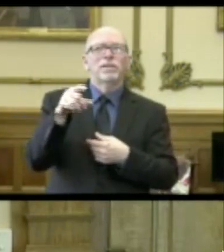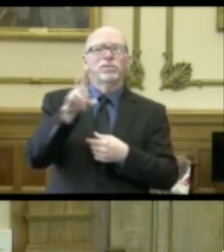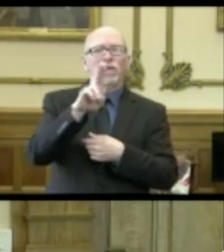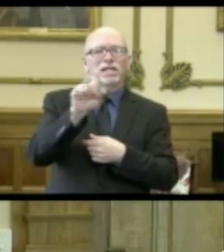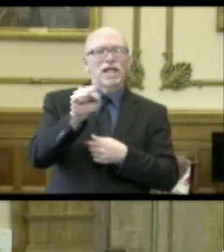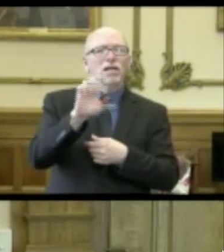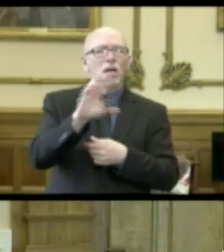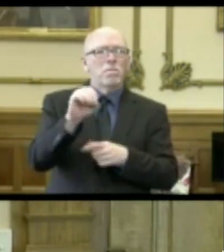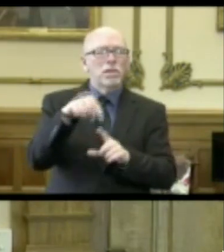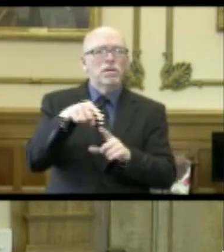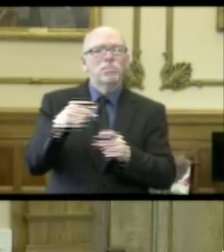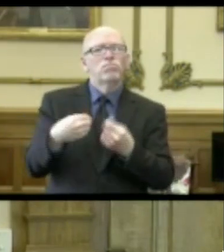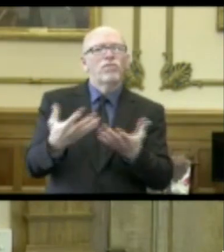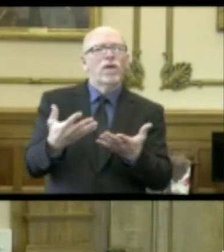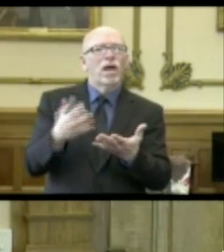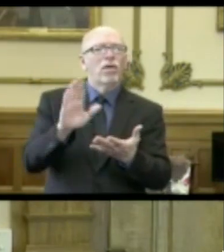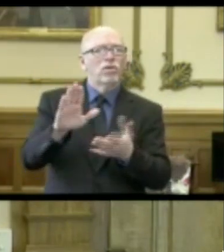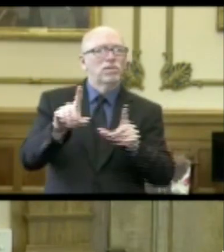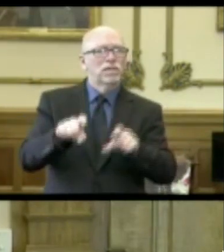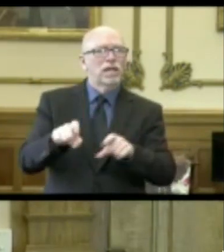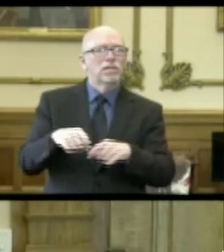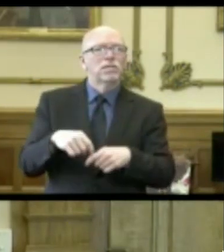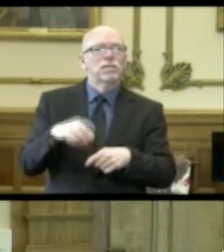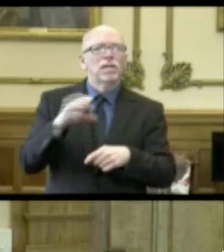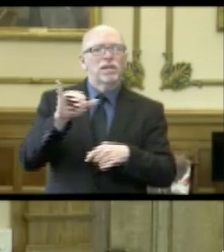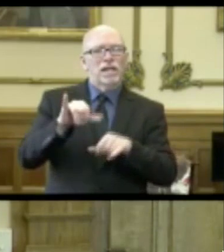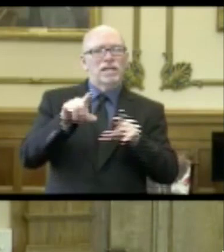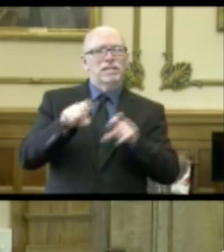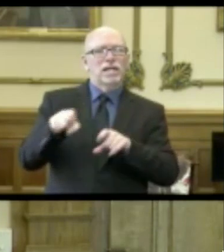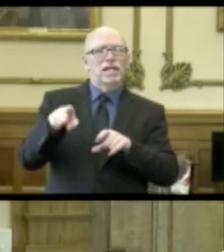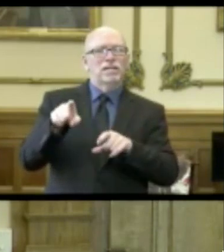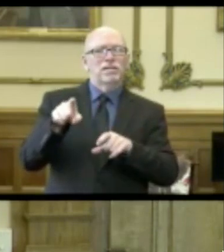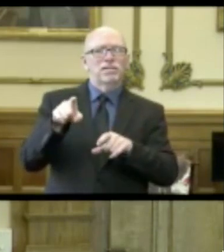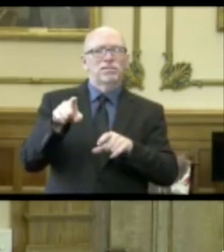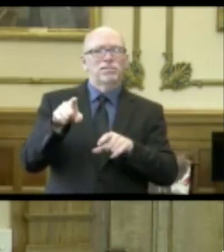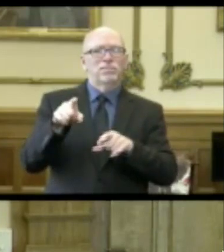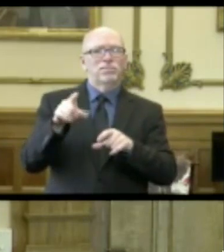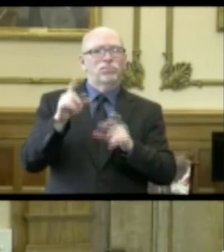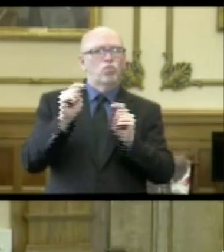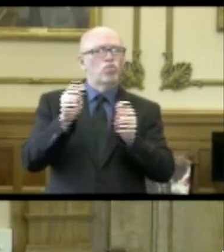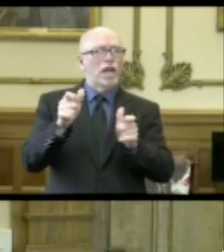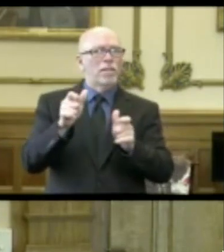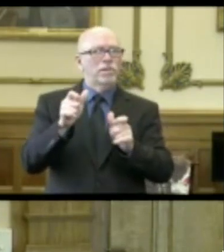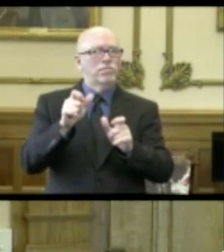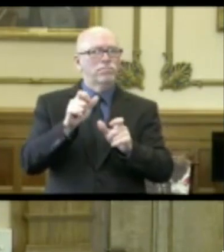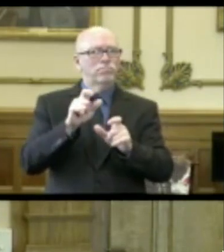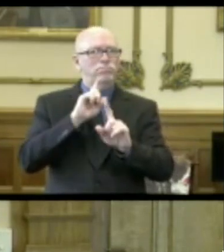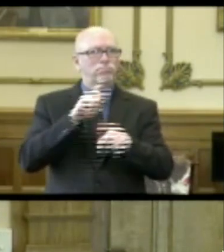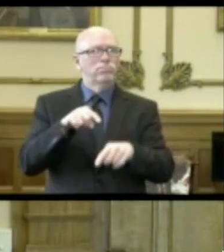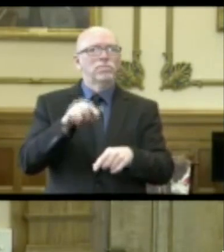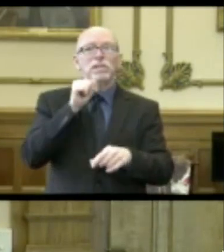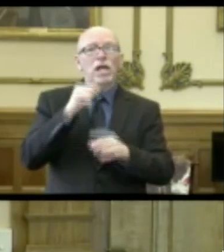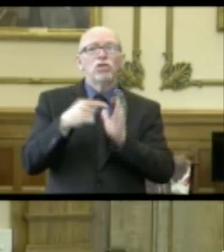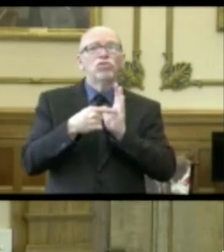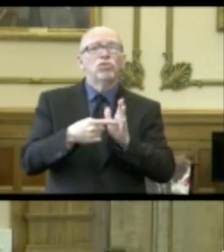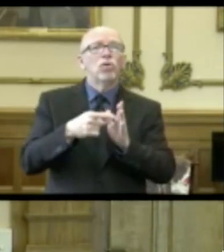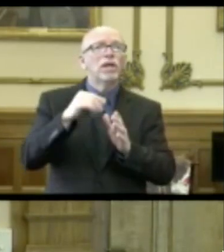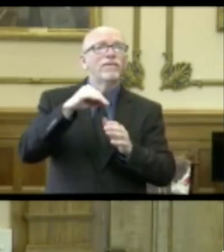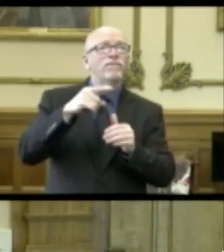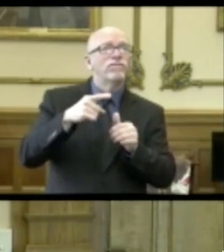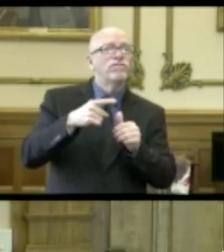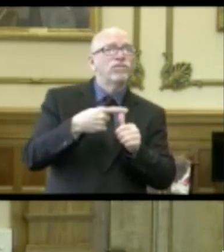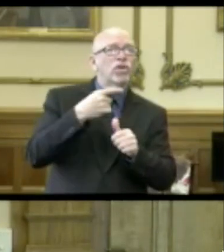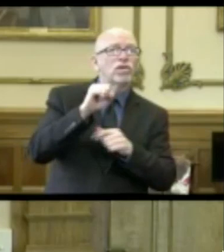States company that provided the test and the testing is rather rapid. It doesn't show if you're just in the first